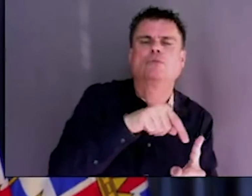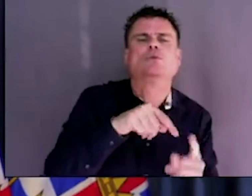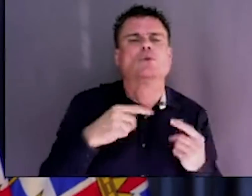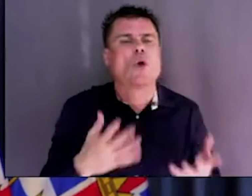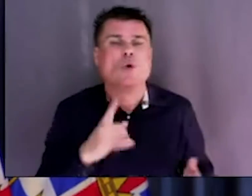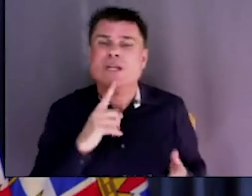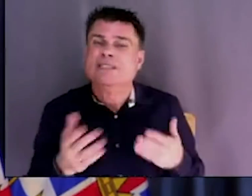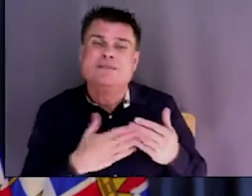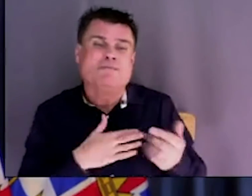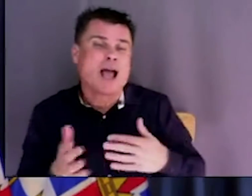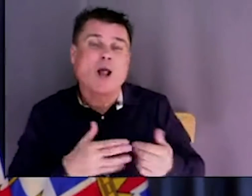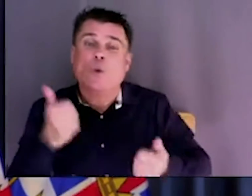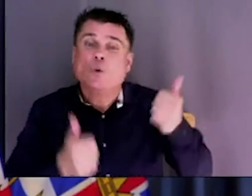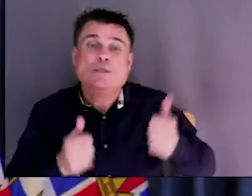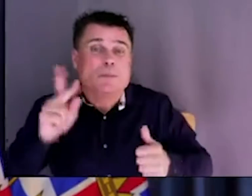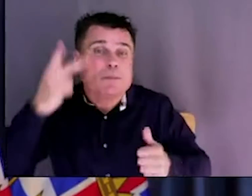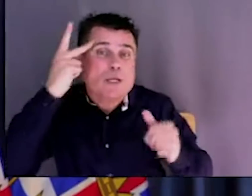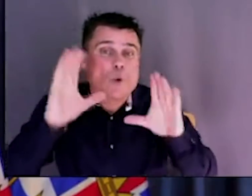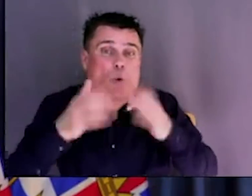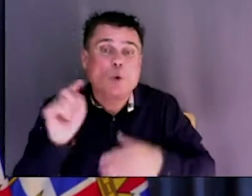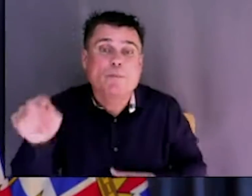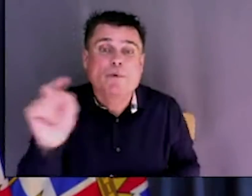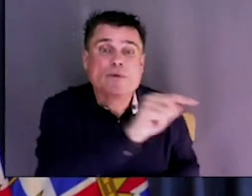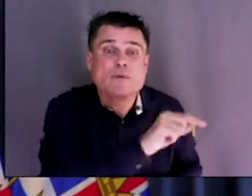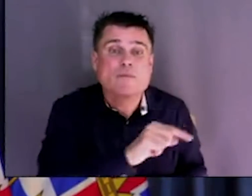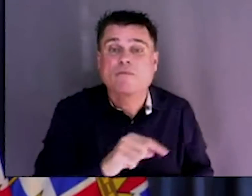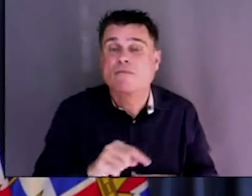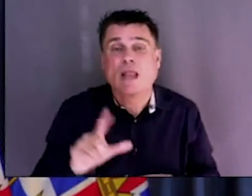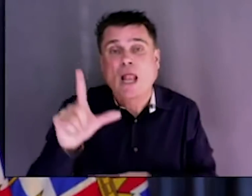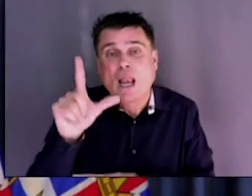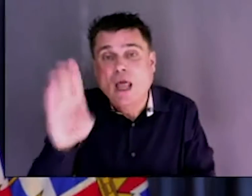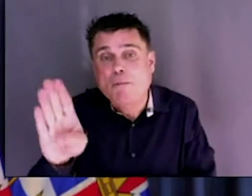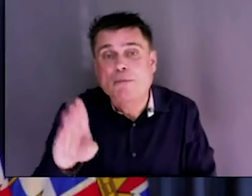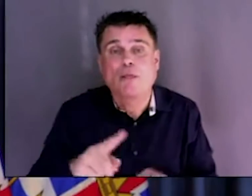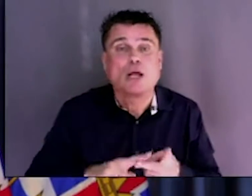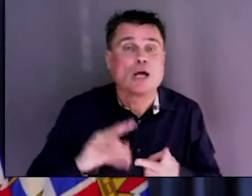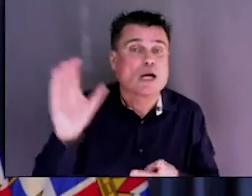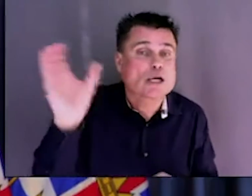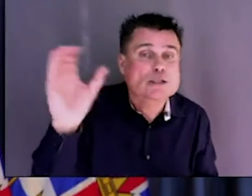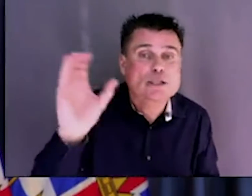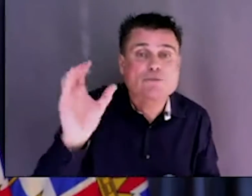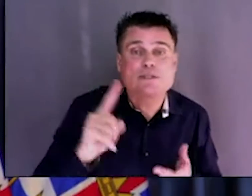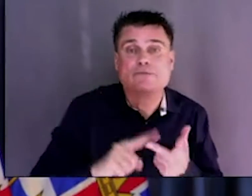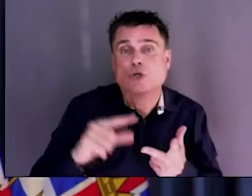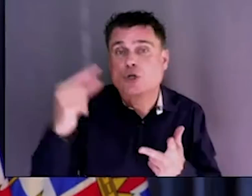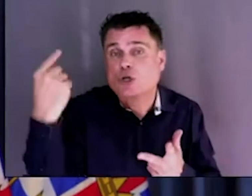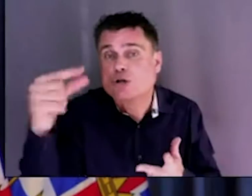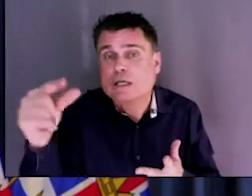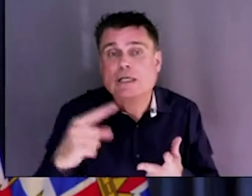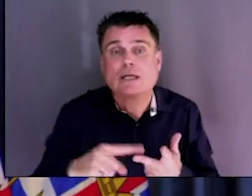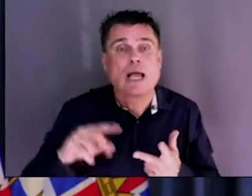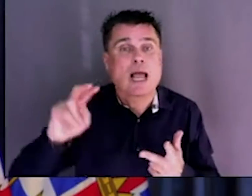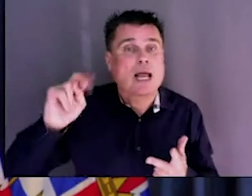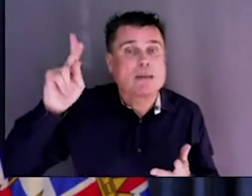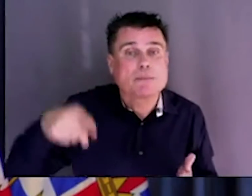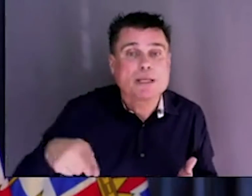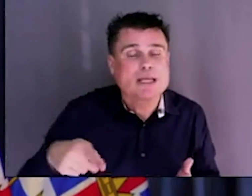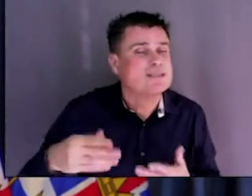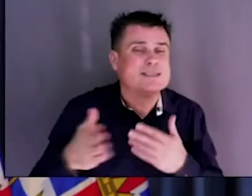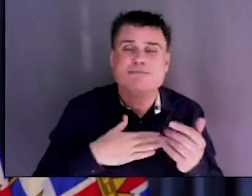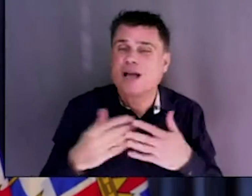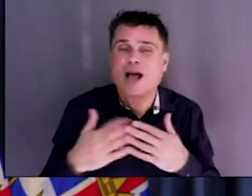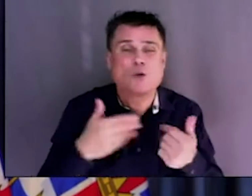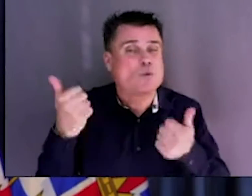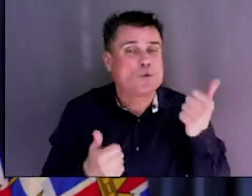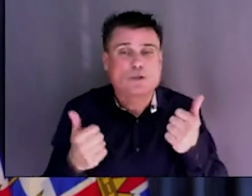doesn't matter. If you don't know who's making allegations and you don't know what the allegations are, that's just not fairness by